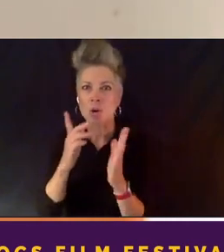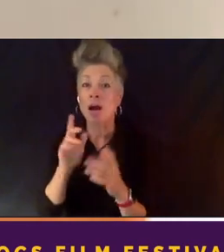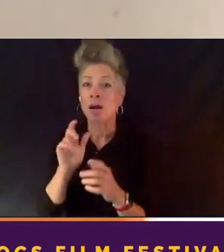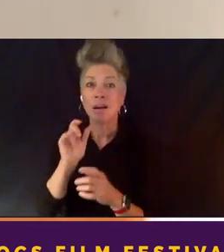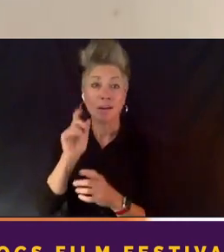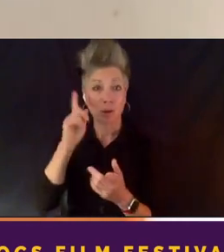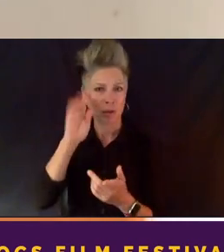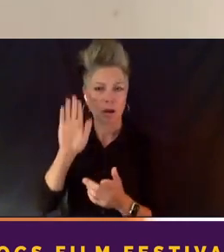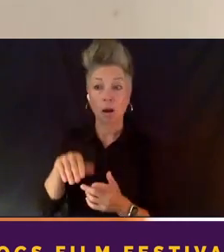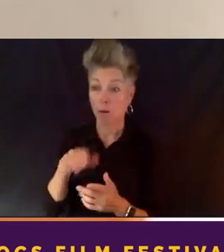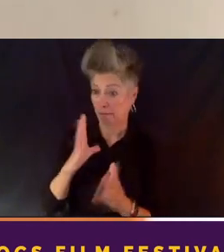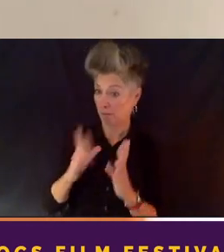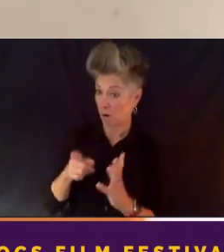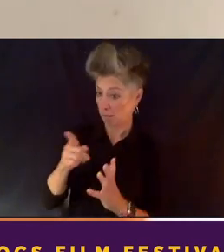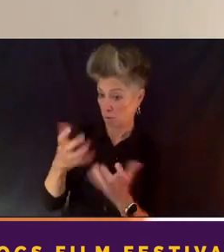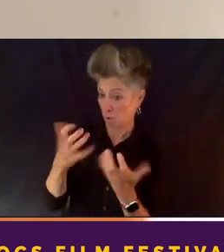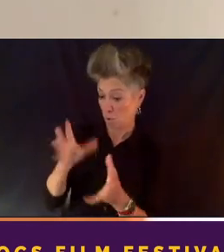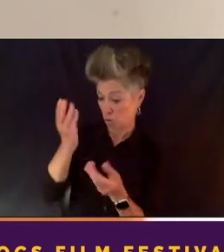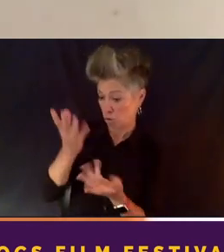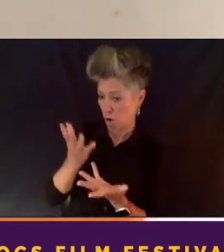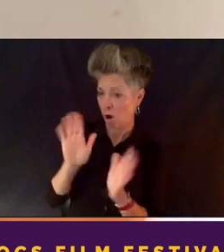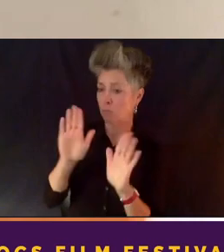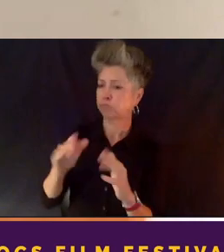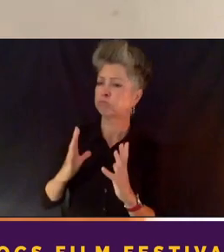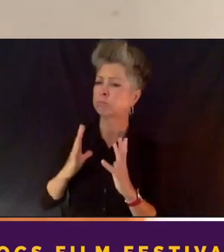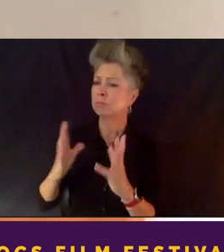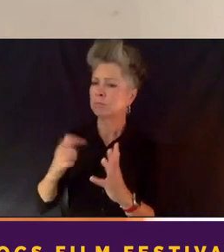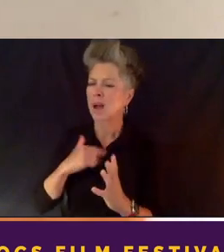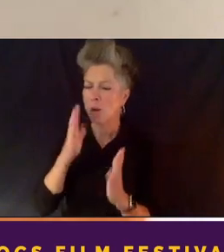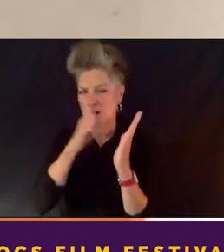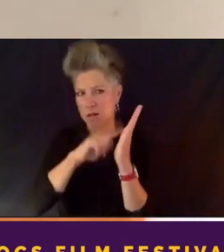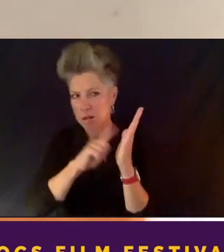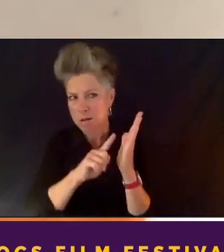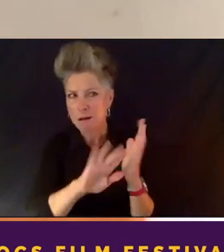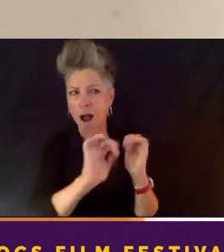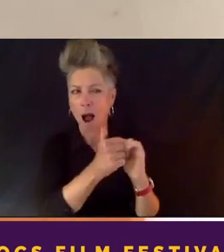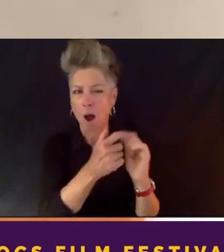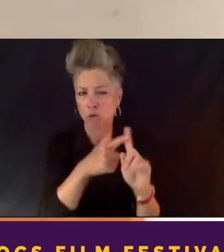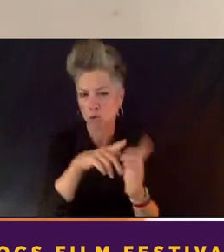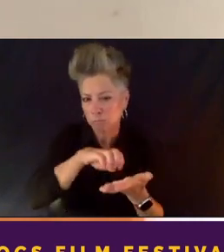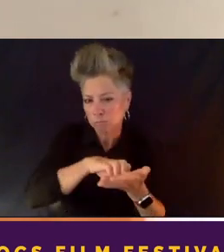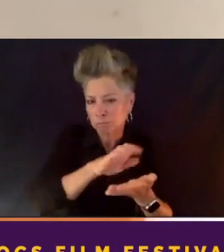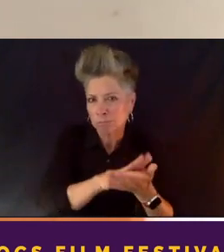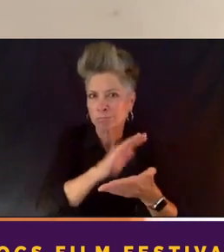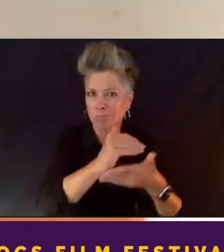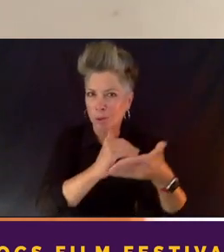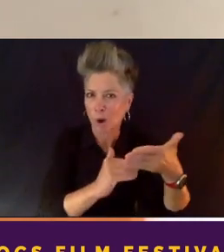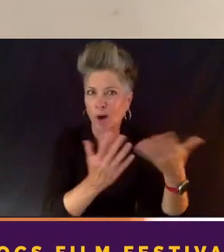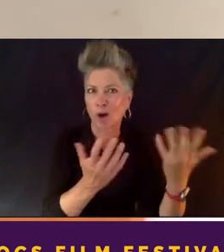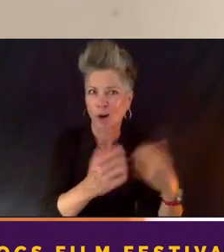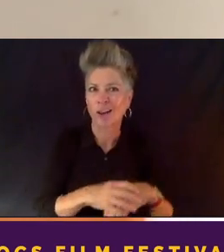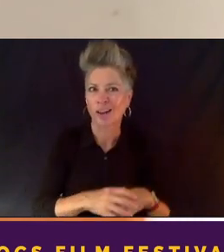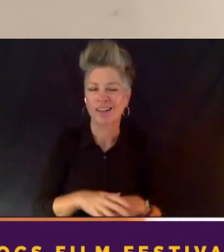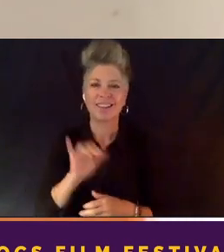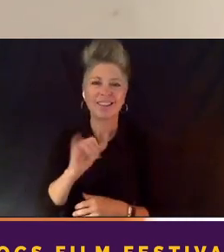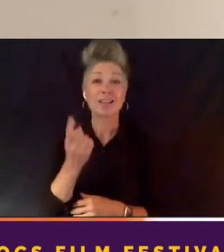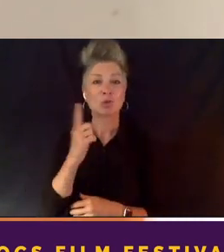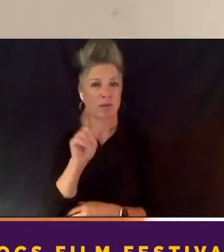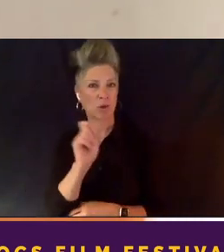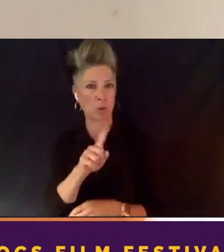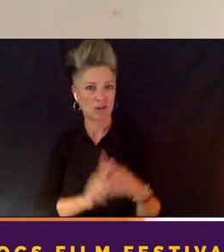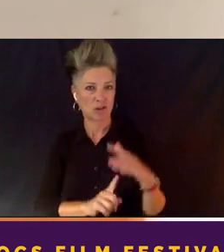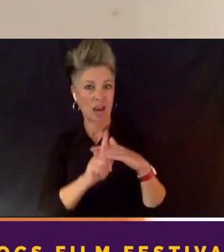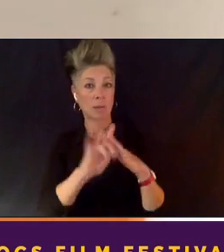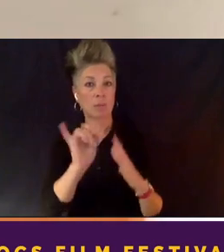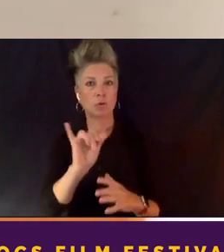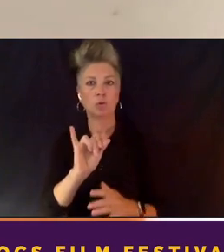how are we going to get this, this on the record somehow? And I think that goes to one of the questions that came up. Um, and, and maybe Sarah, I'll kick this